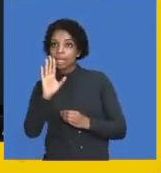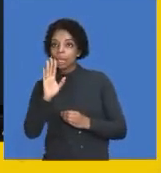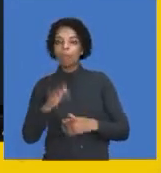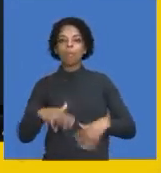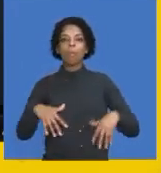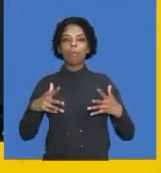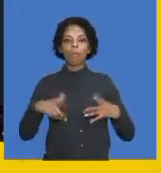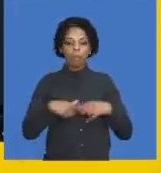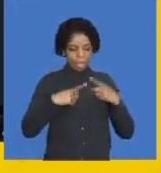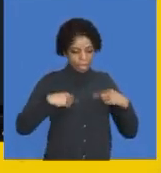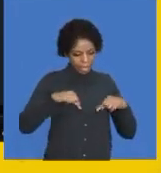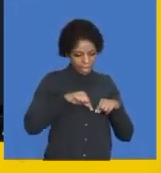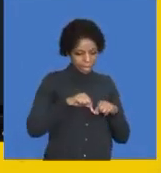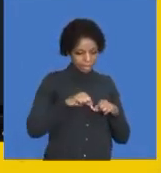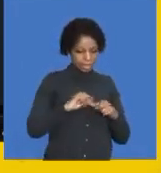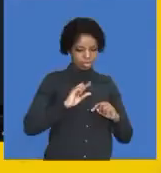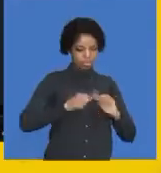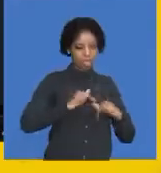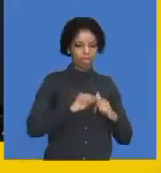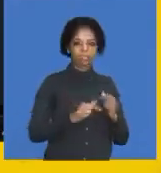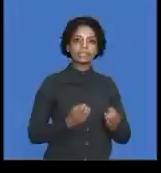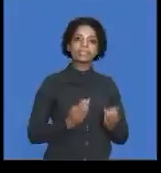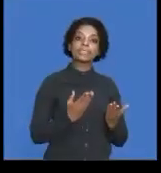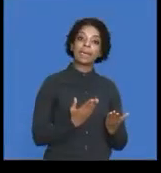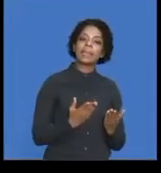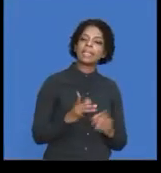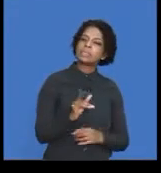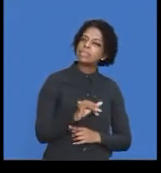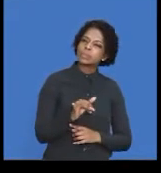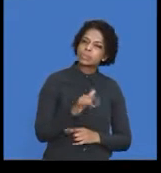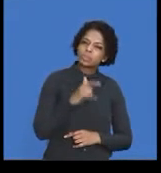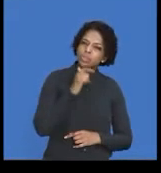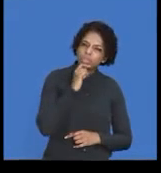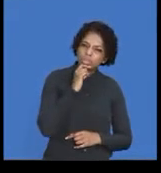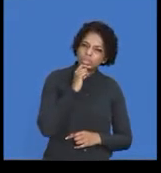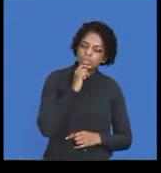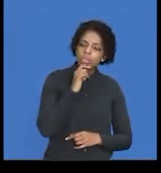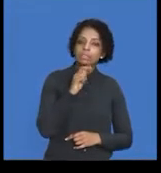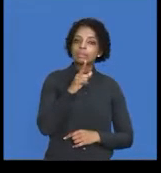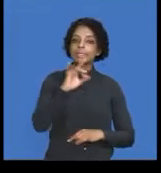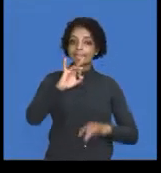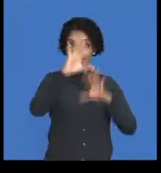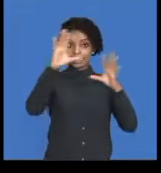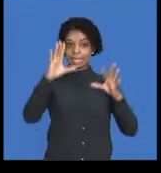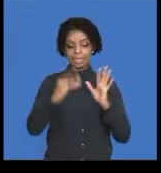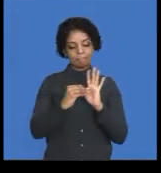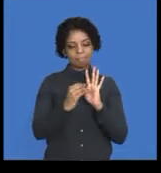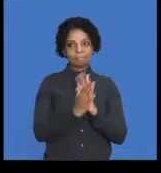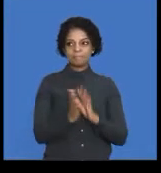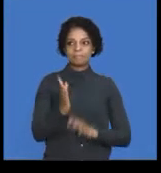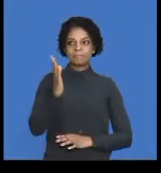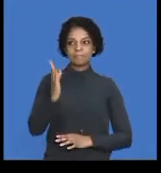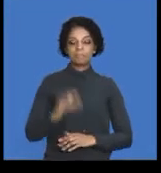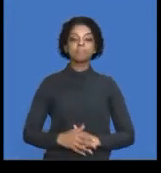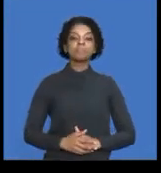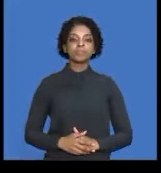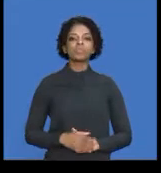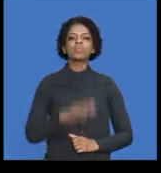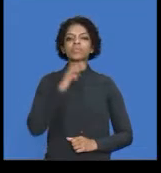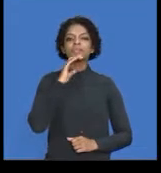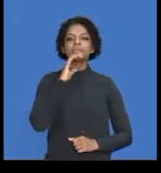generation suppliers? Clearly you can see. Goods returned appeared on the statement. That means